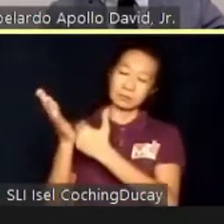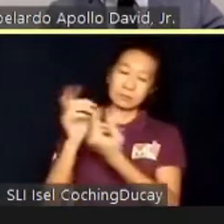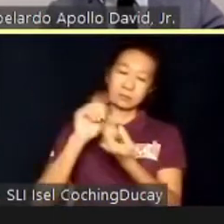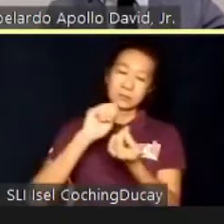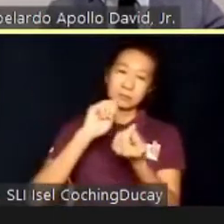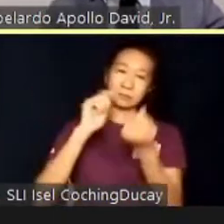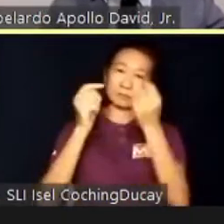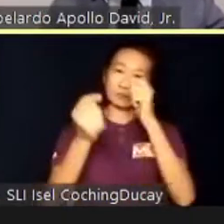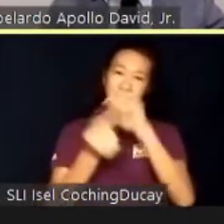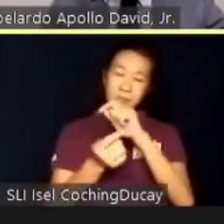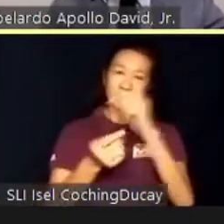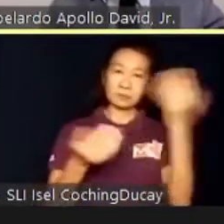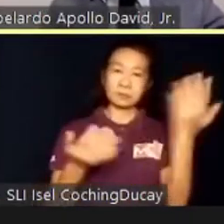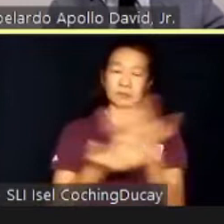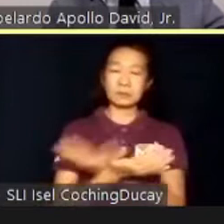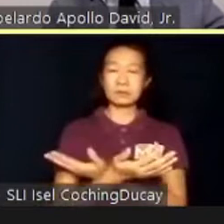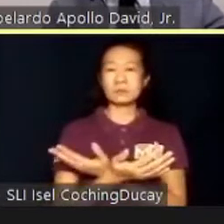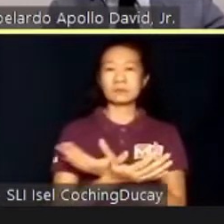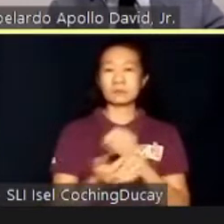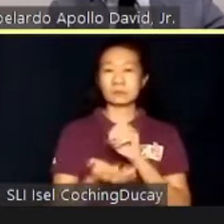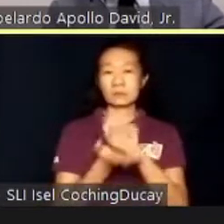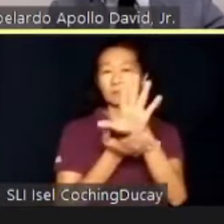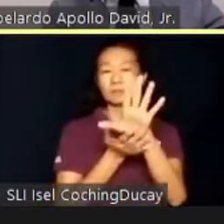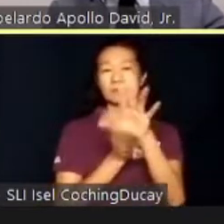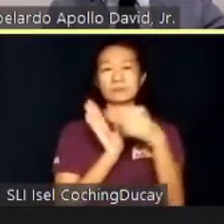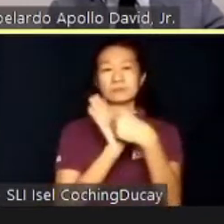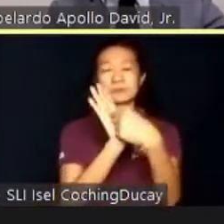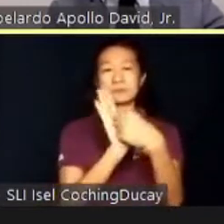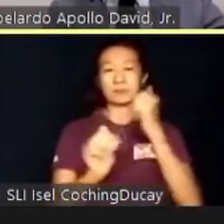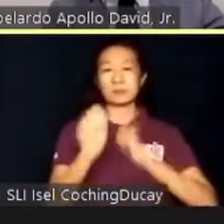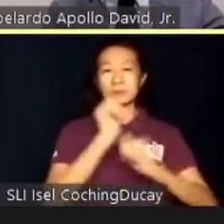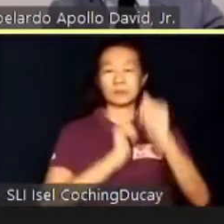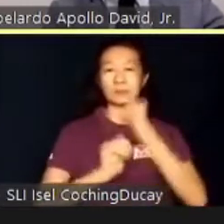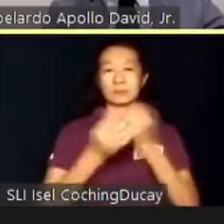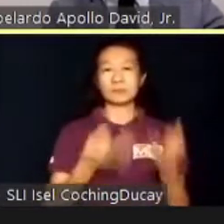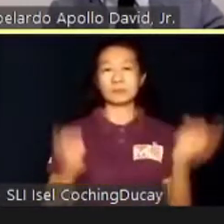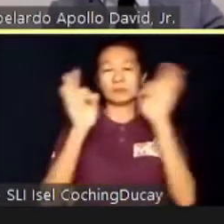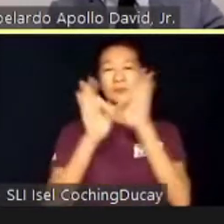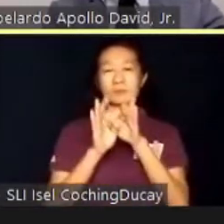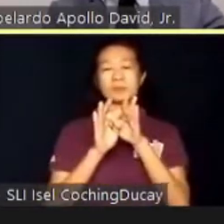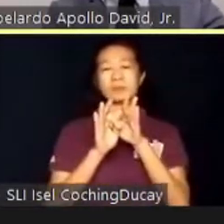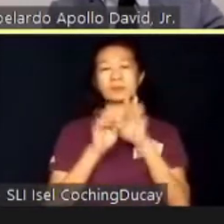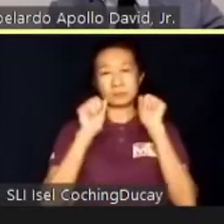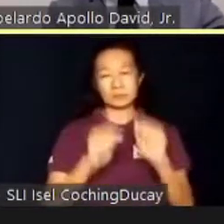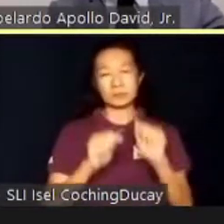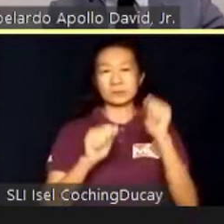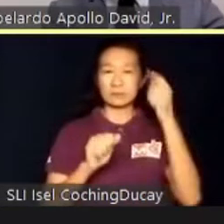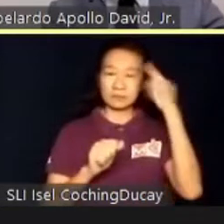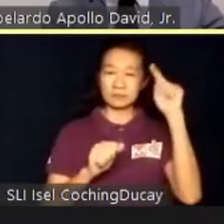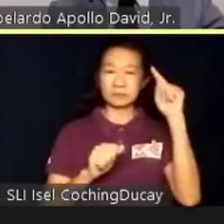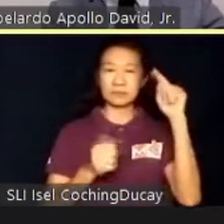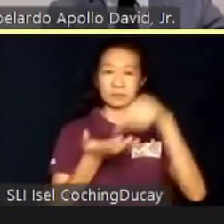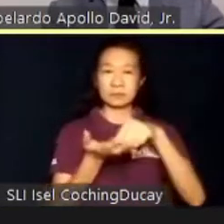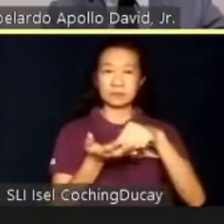The next few slides highlight some activities that may be relevant and applicable to our context. During the